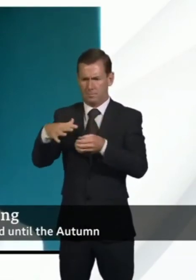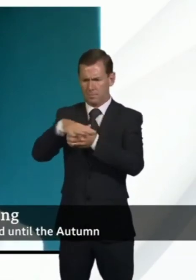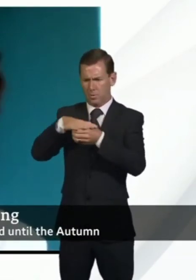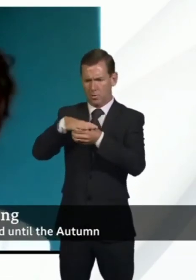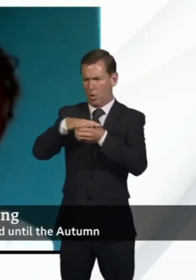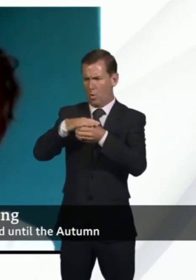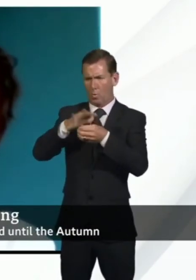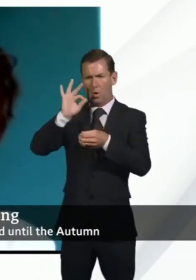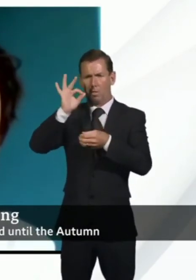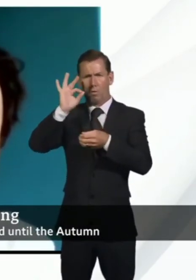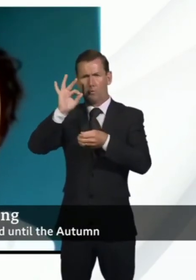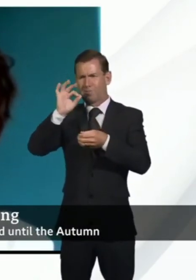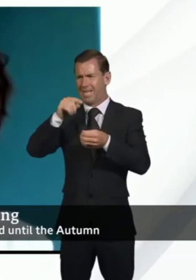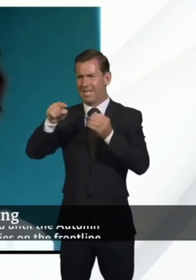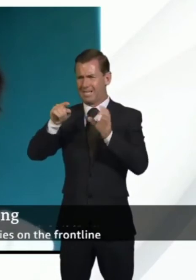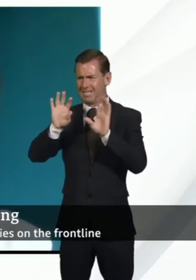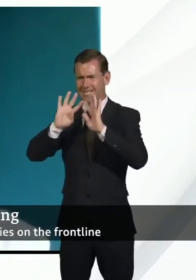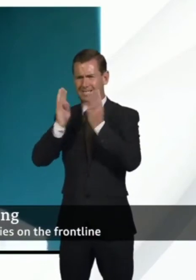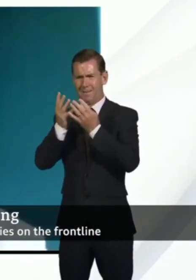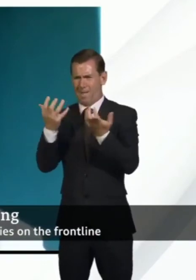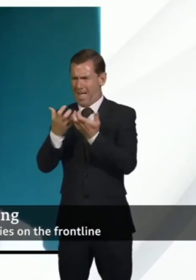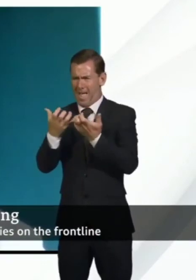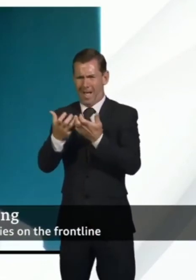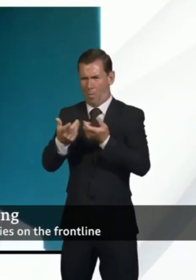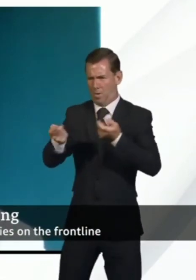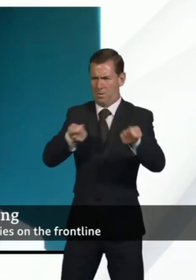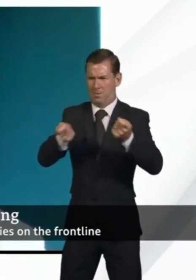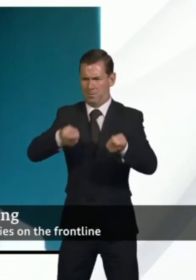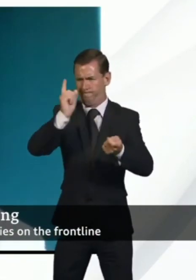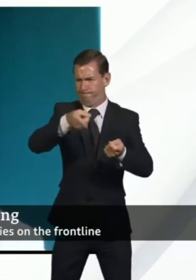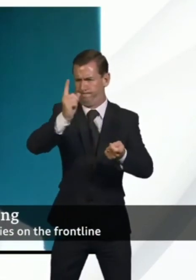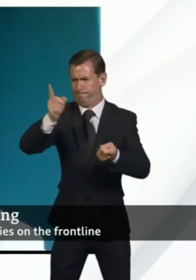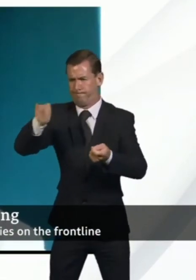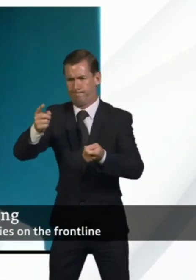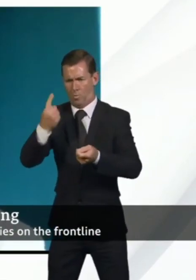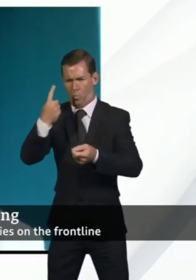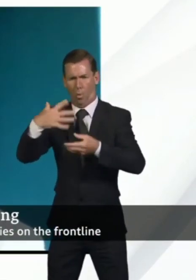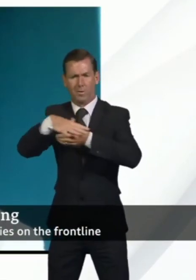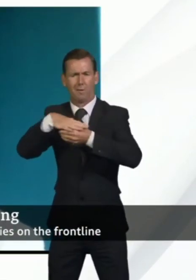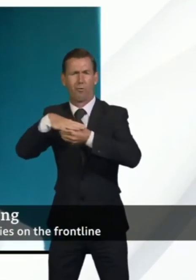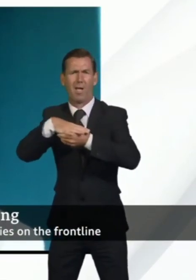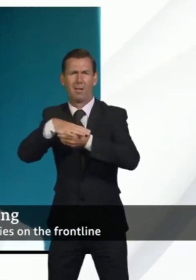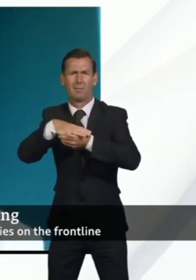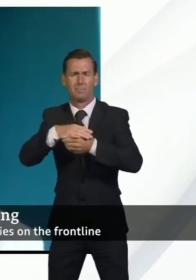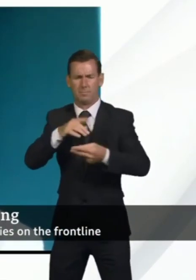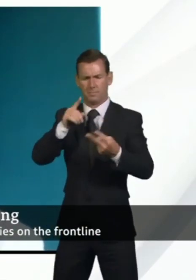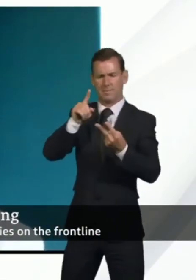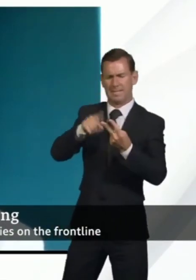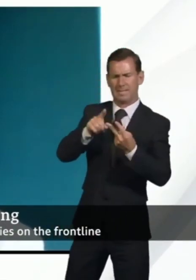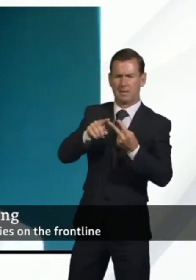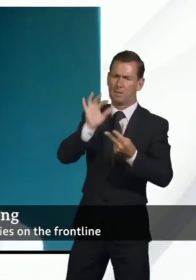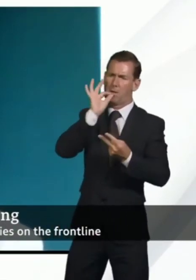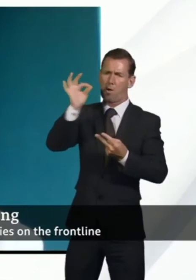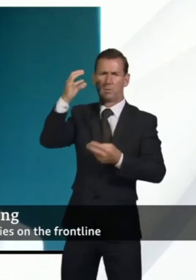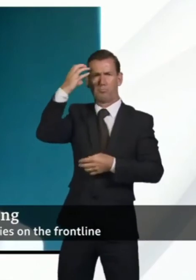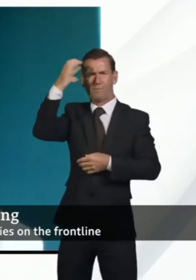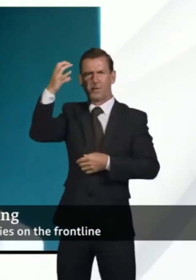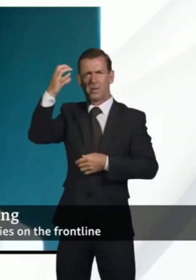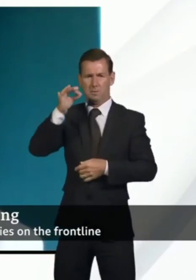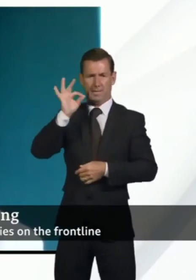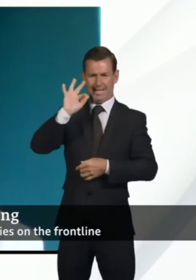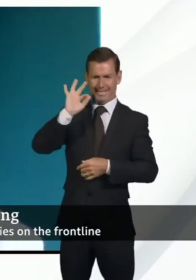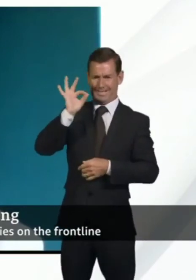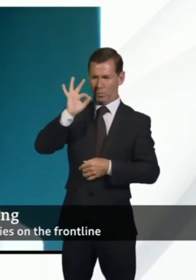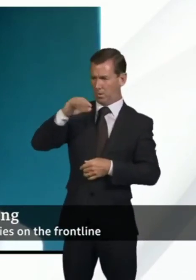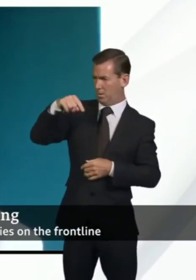those secondly for Professor Powers one council on Teesside has already said it will not reopen schools on June